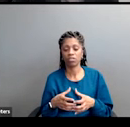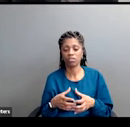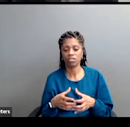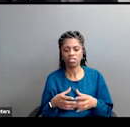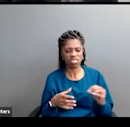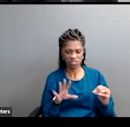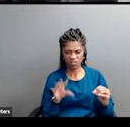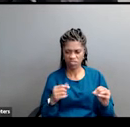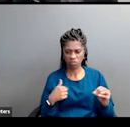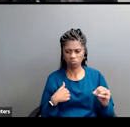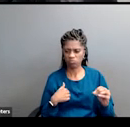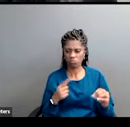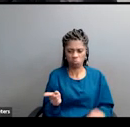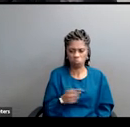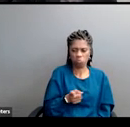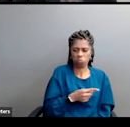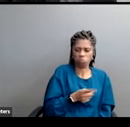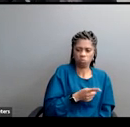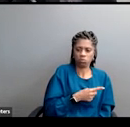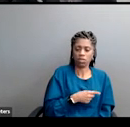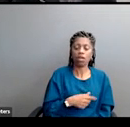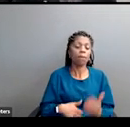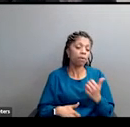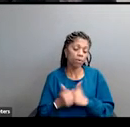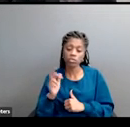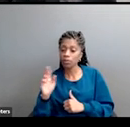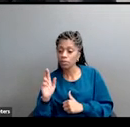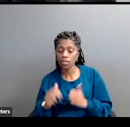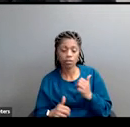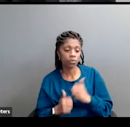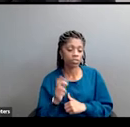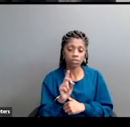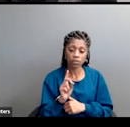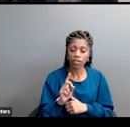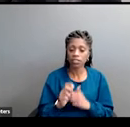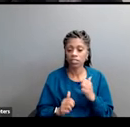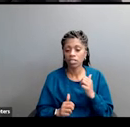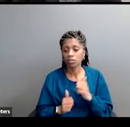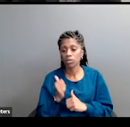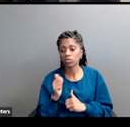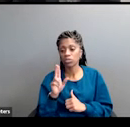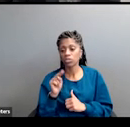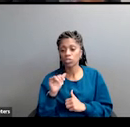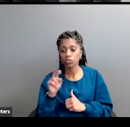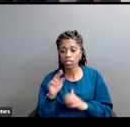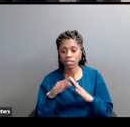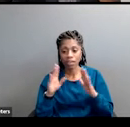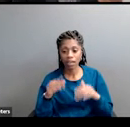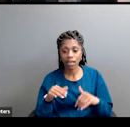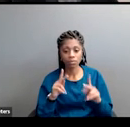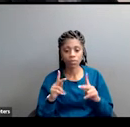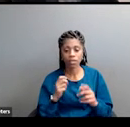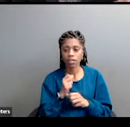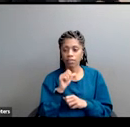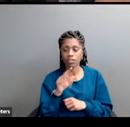Majority of Republicans loved it. Majority of Democrats loved it. Majority of union households loved it. This is a test that I did. These are the results